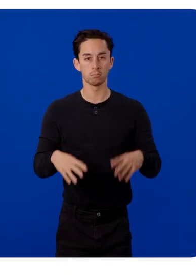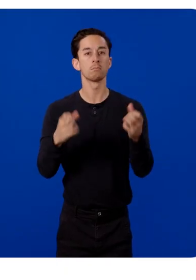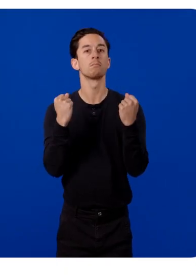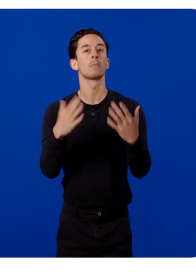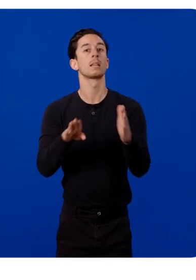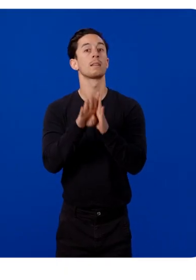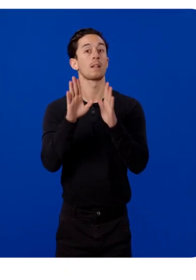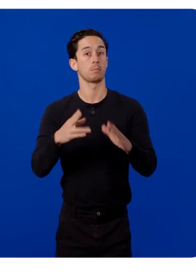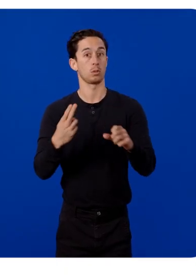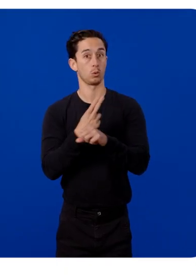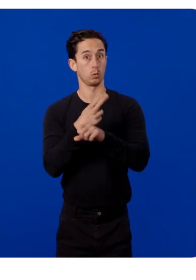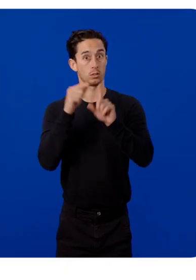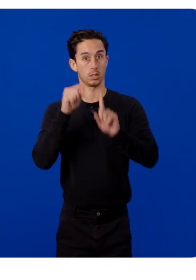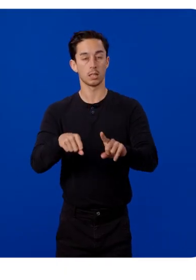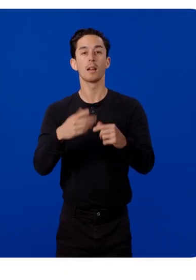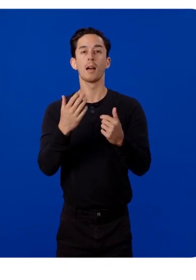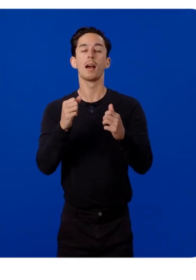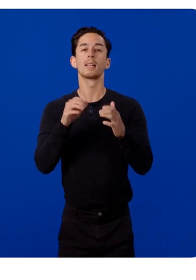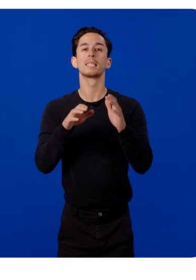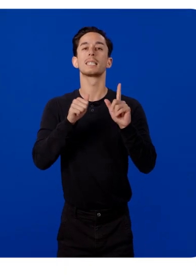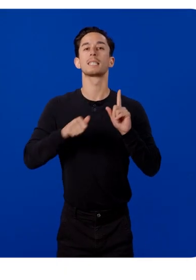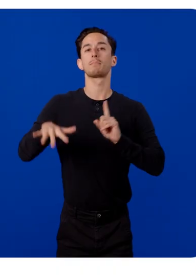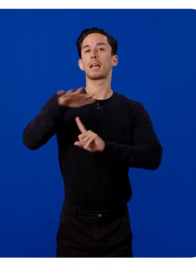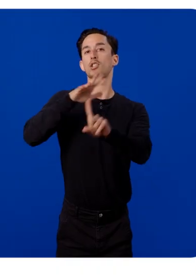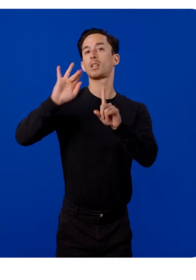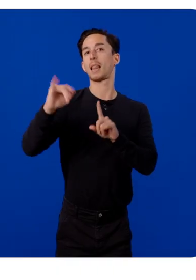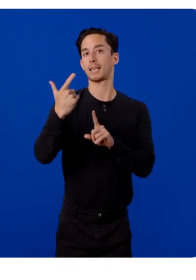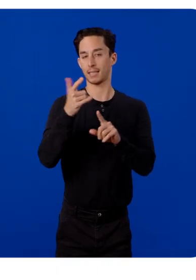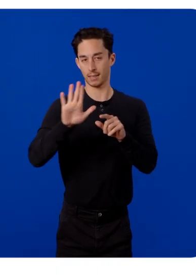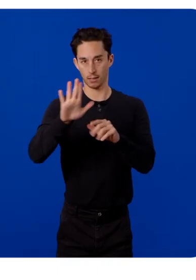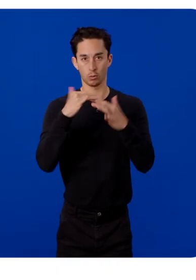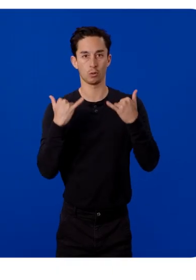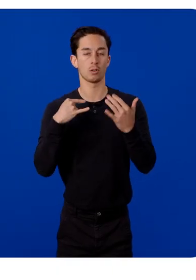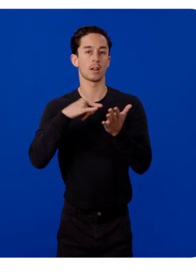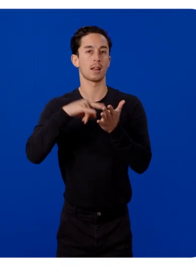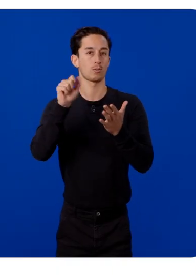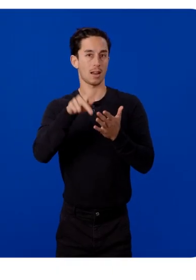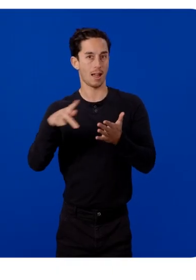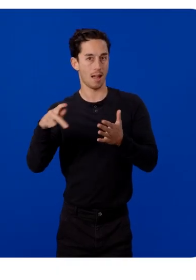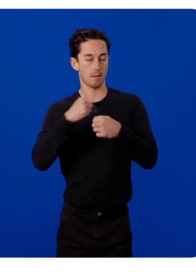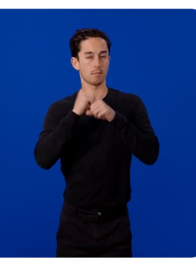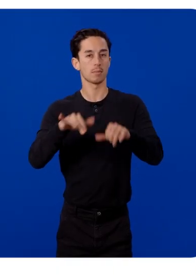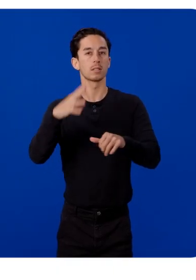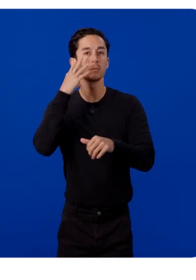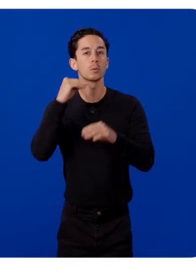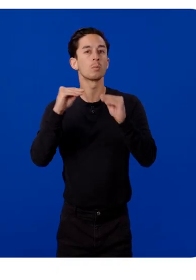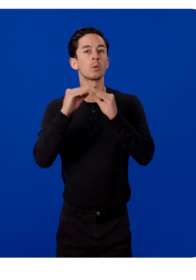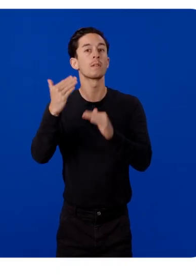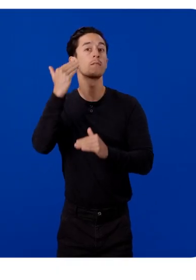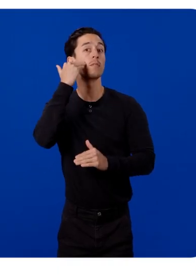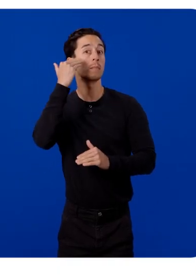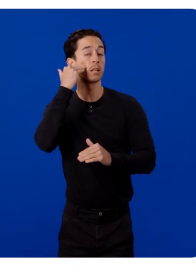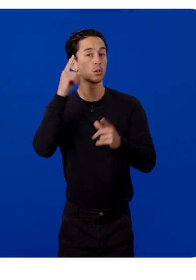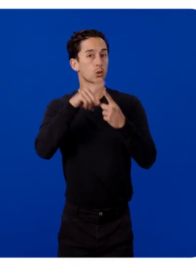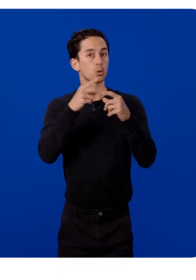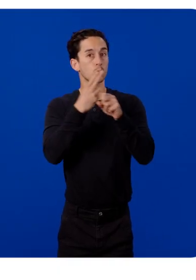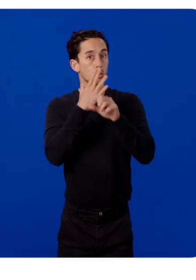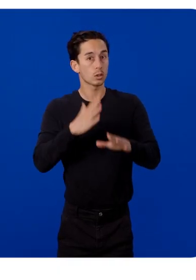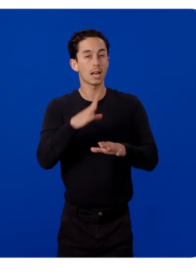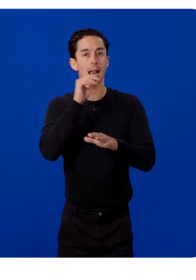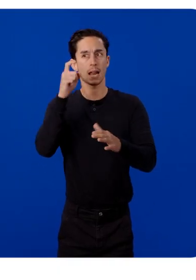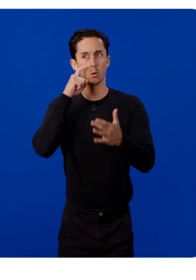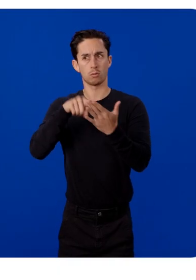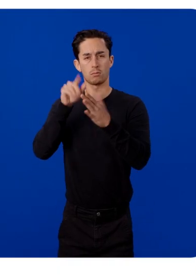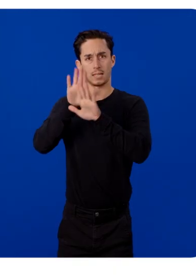many devs using Spatial SDK are spatializing their existing Android apps to make an experience that is both familiar to users and